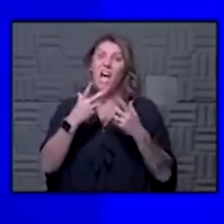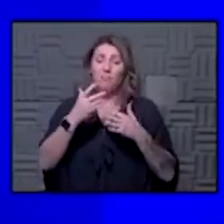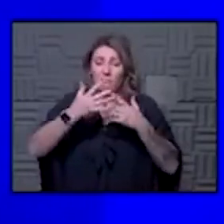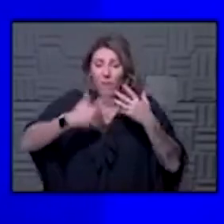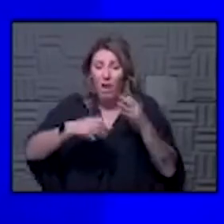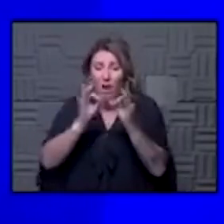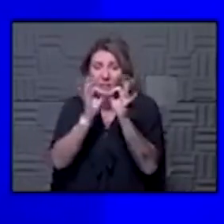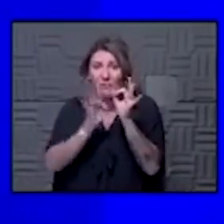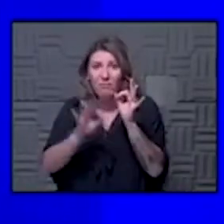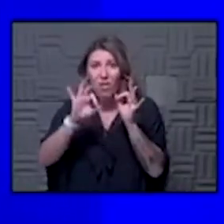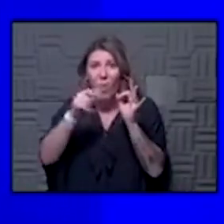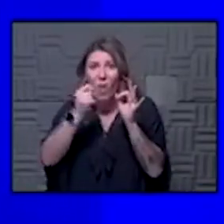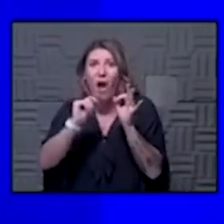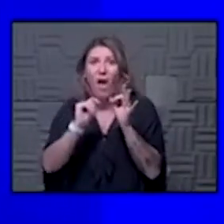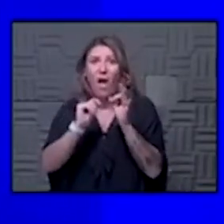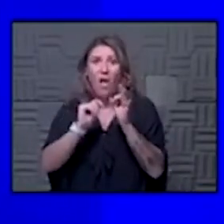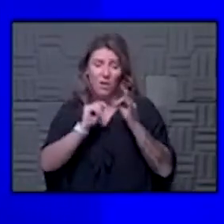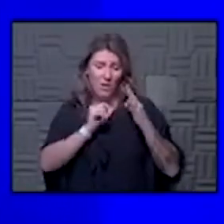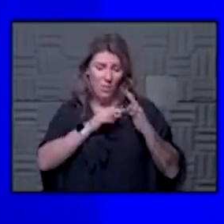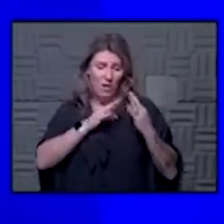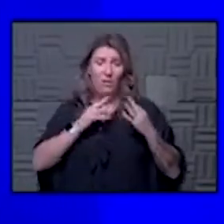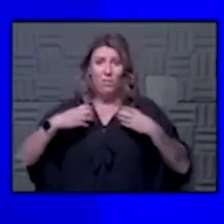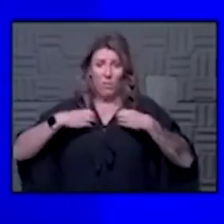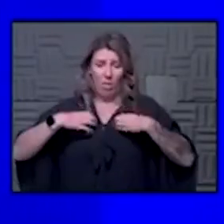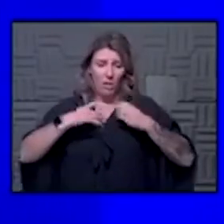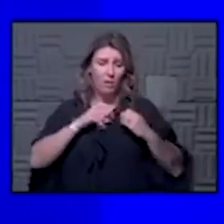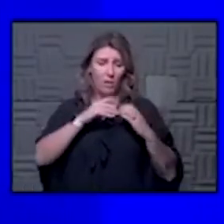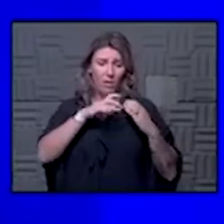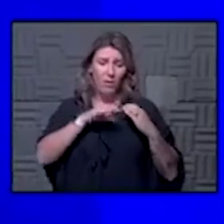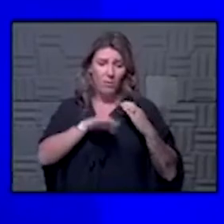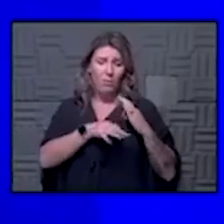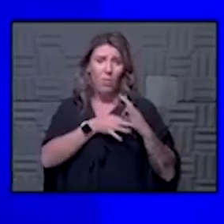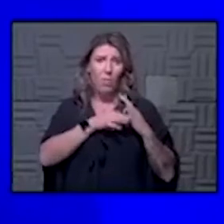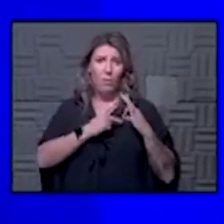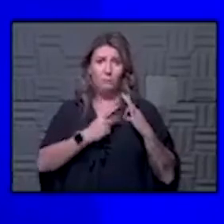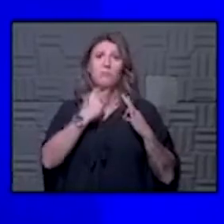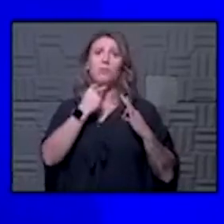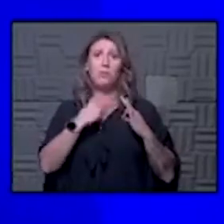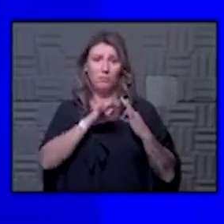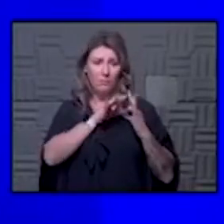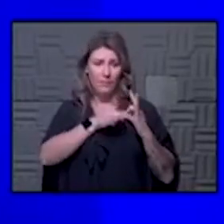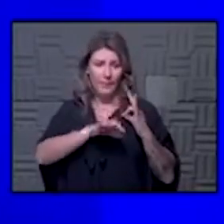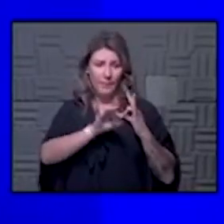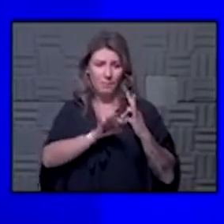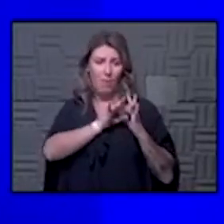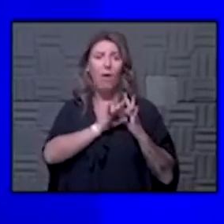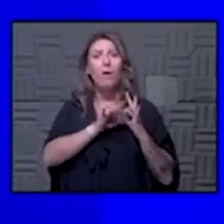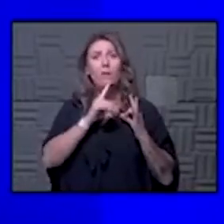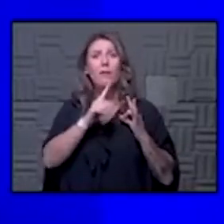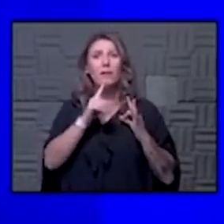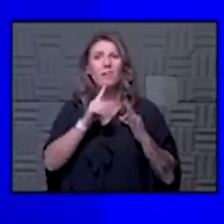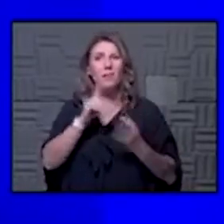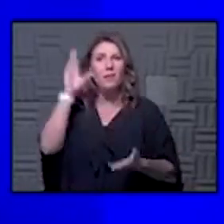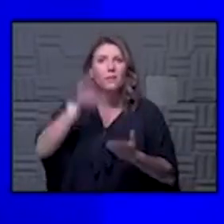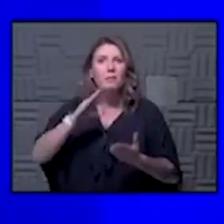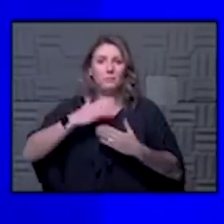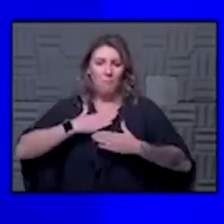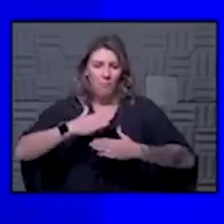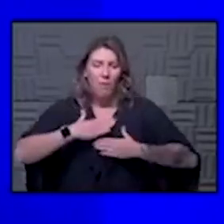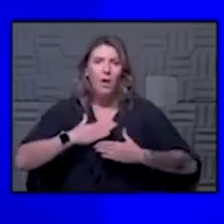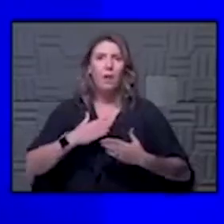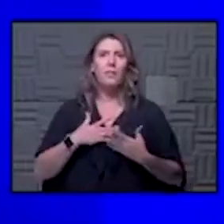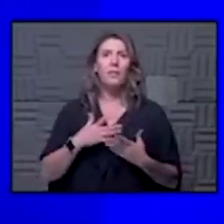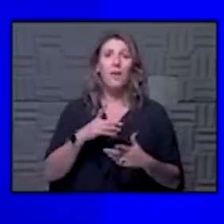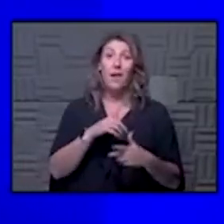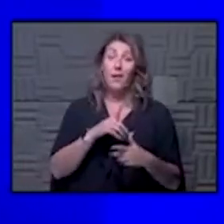blood clots large blood clots in your lung and all that helps decrease your gas exchange and decrease you know obviously vital